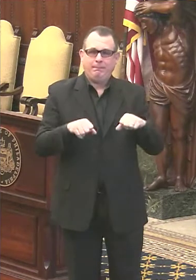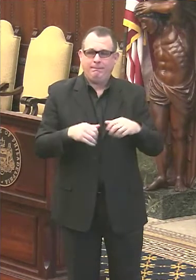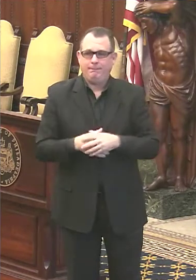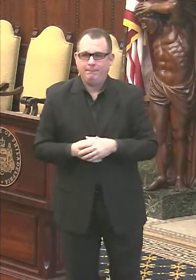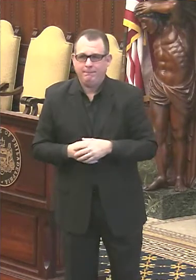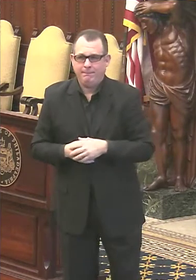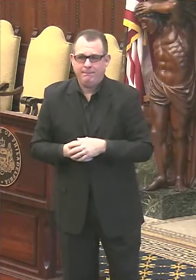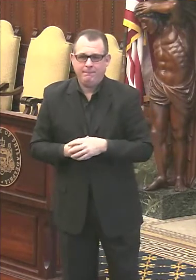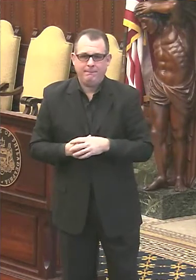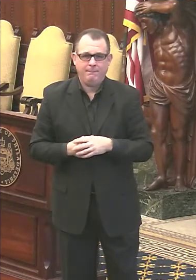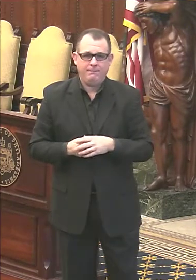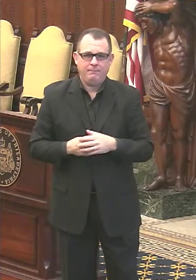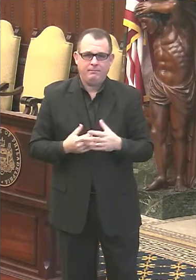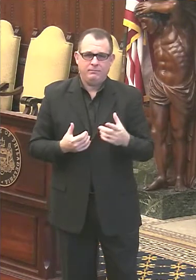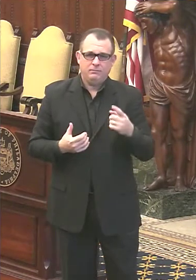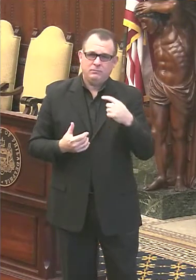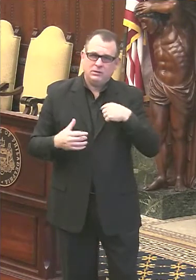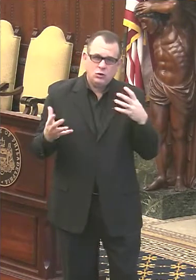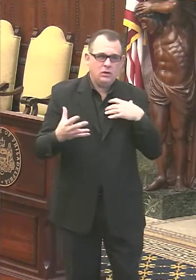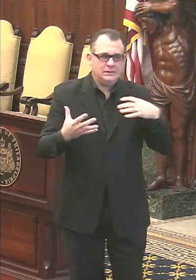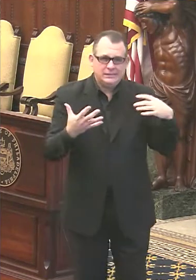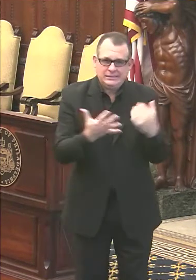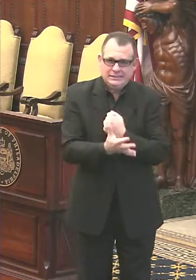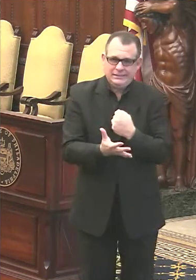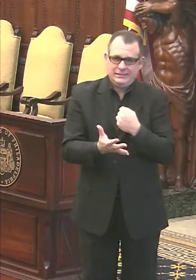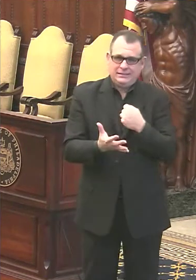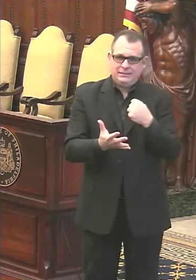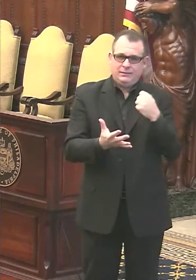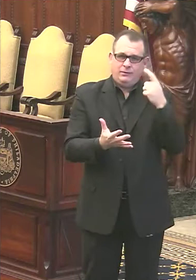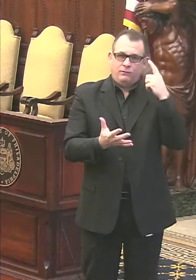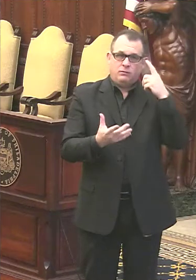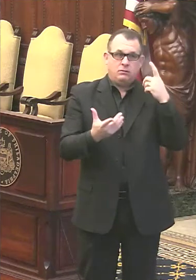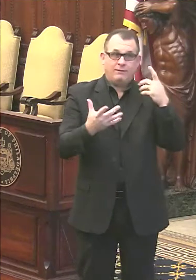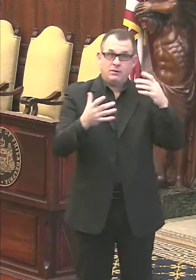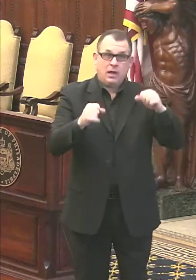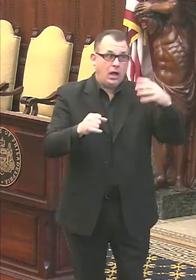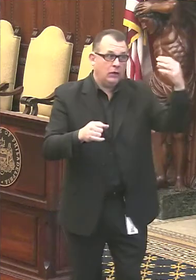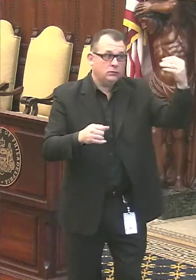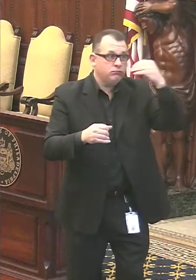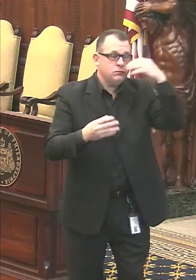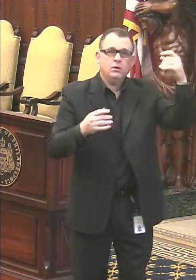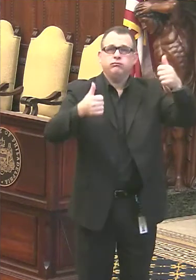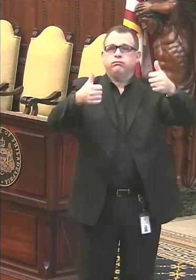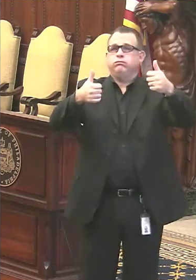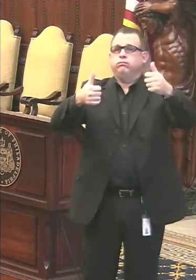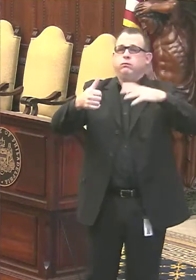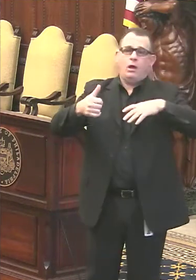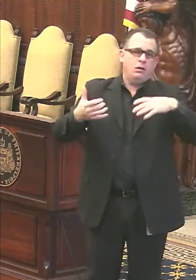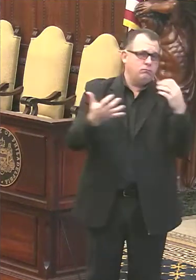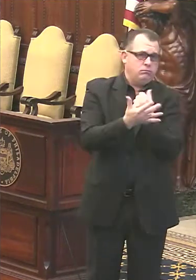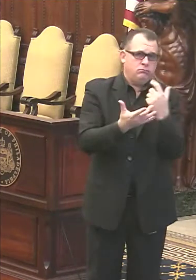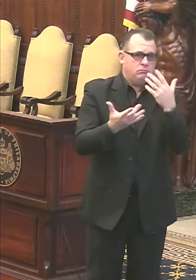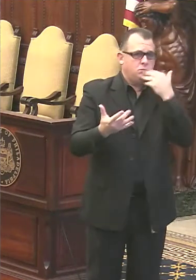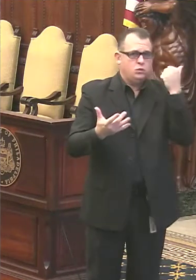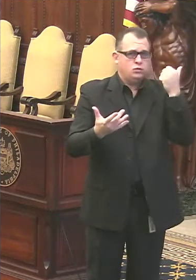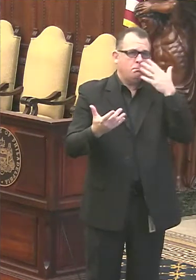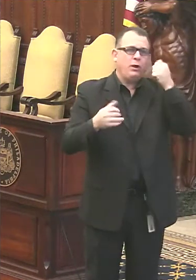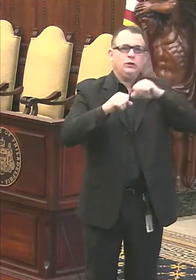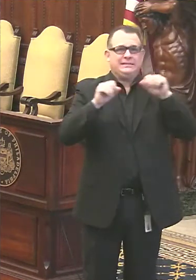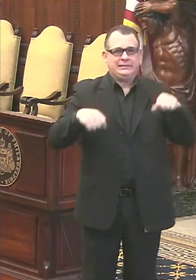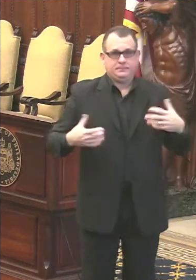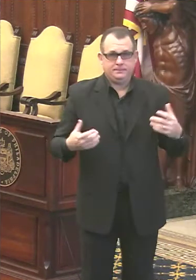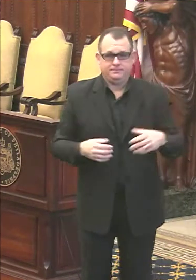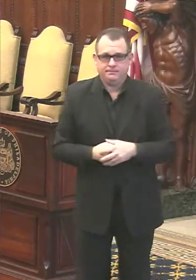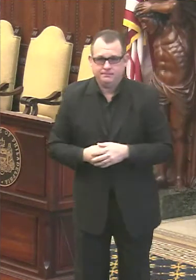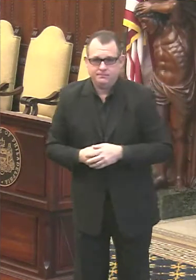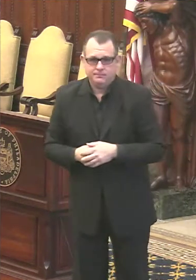We encouraged them to maximize the percent outdoor air in their HVAC system, their heating, ventilation, and air conditioning system, put